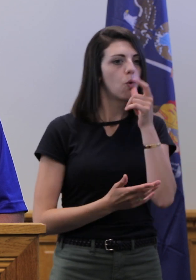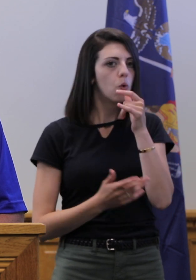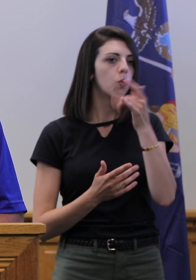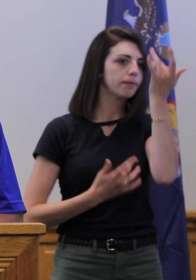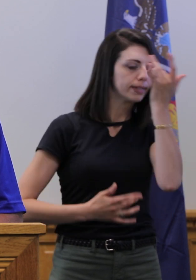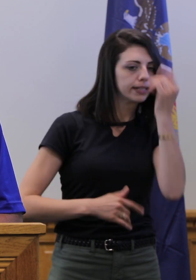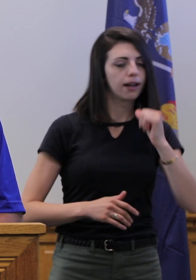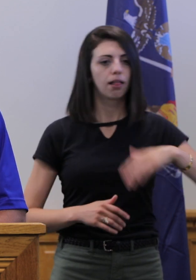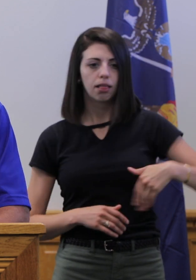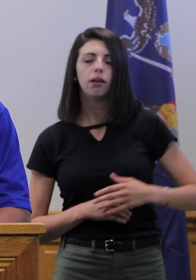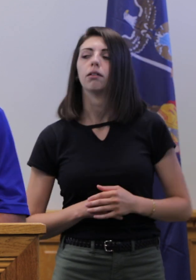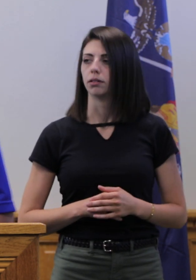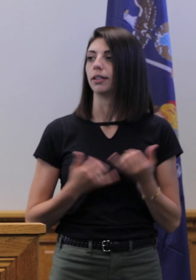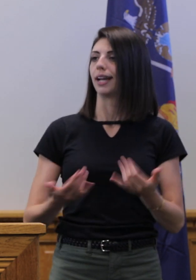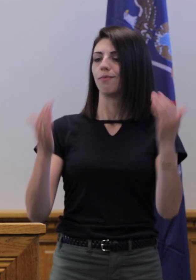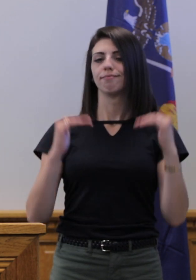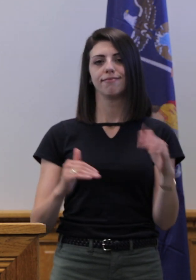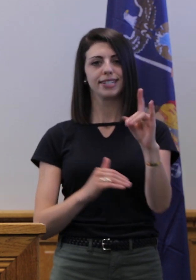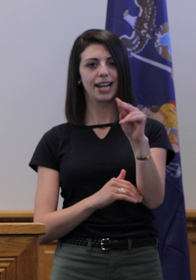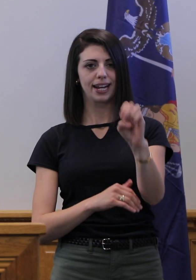update on today's report. Diane.